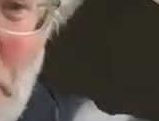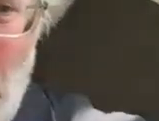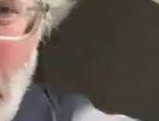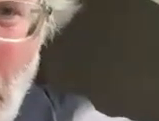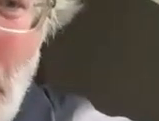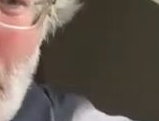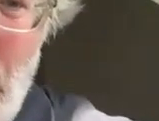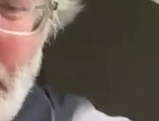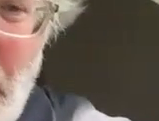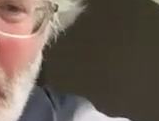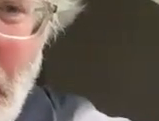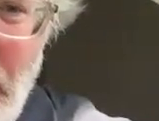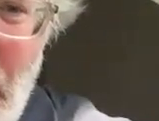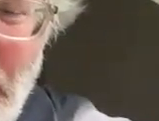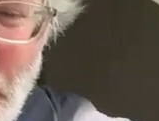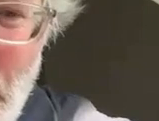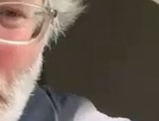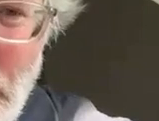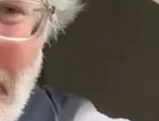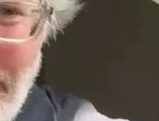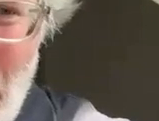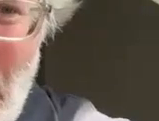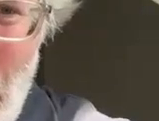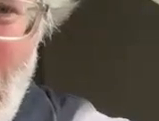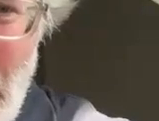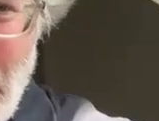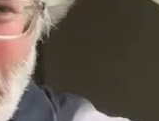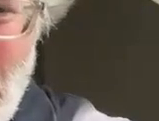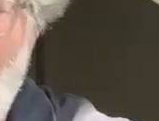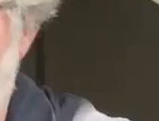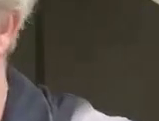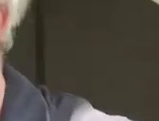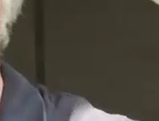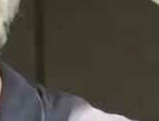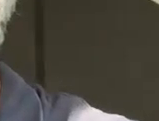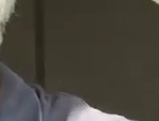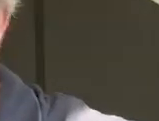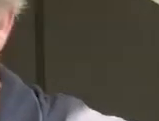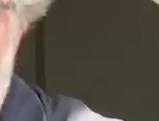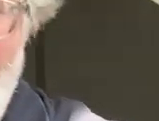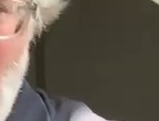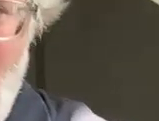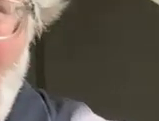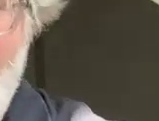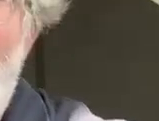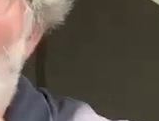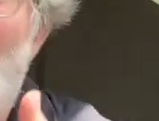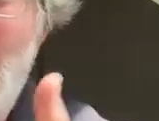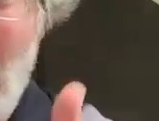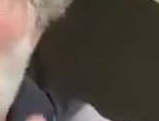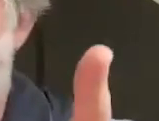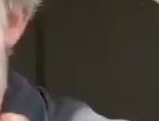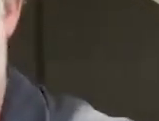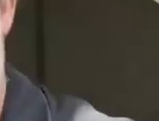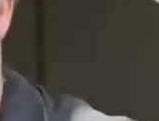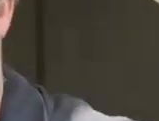thank you to marva uh for kindly guiding us over the course of this last hour by offering asl services uh thank you everybody for making some time and